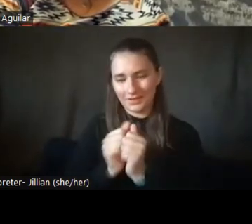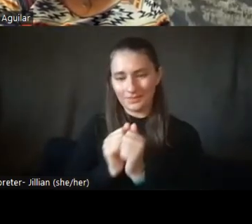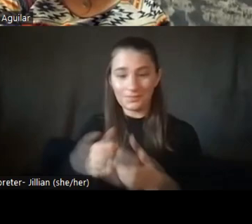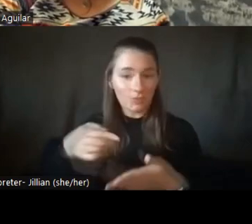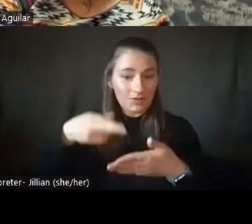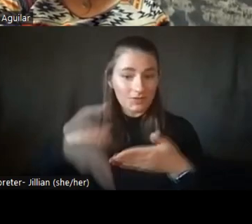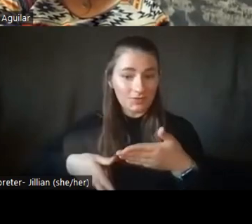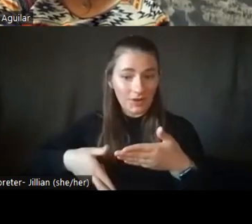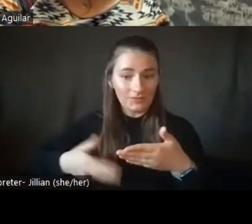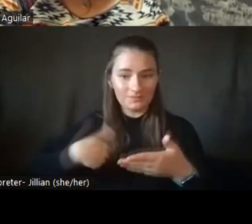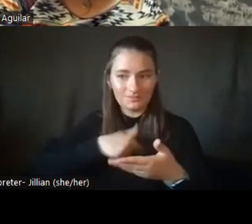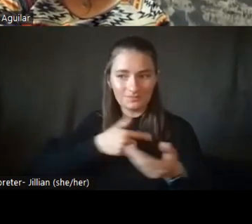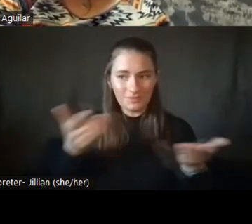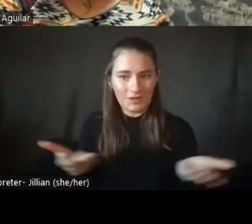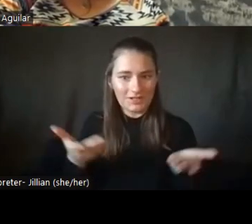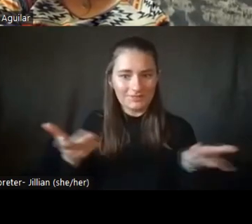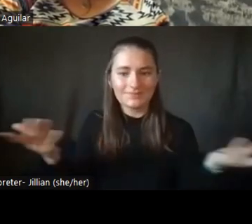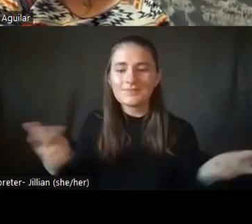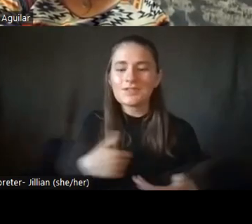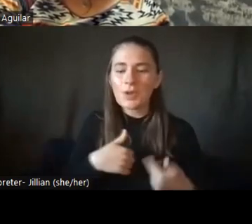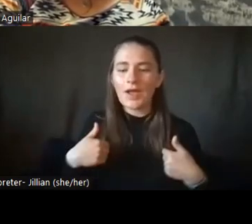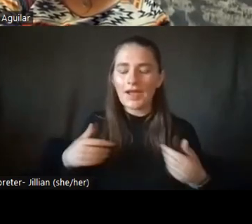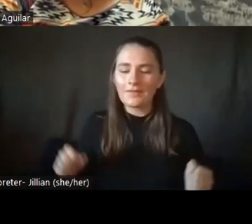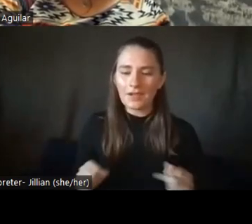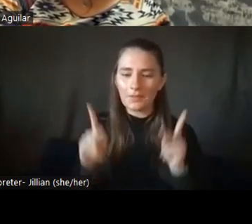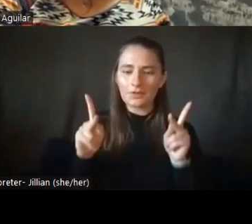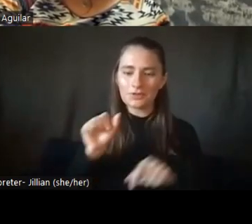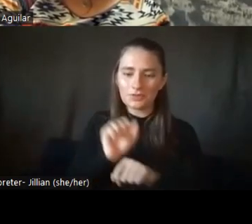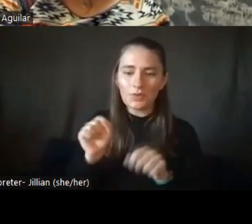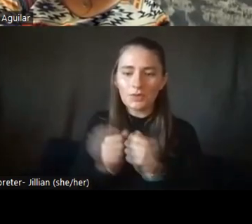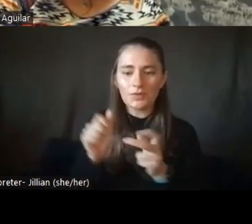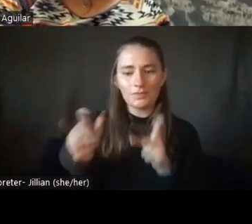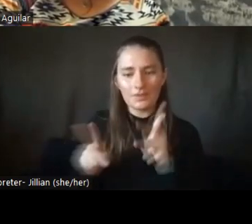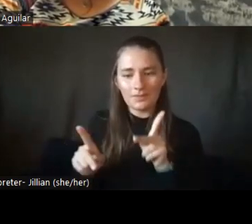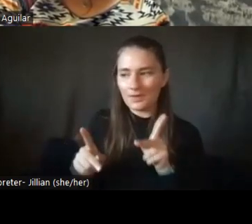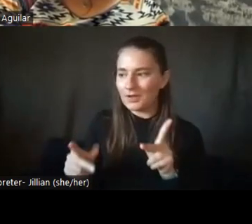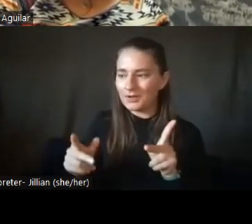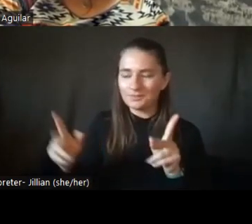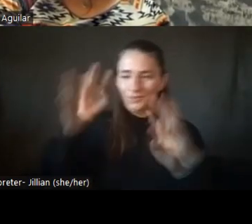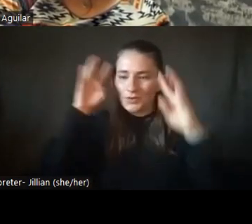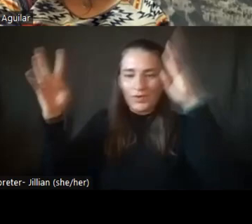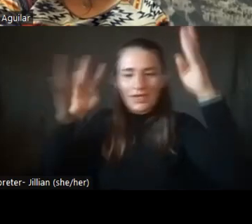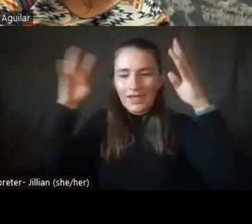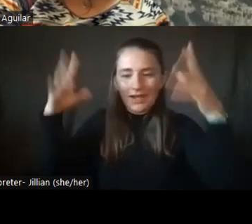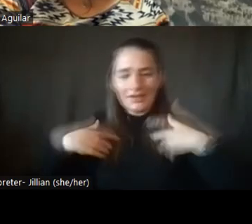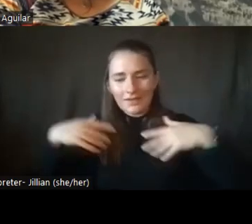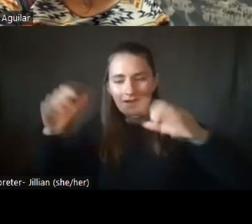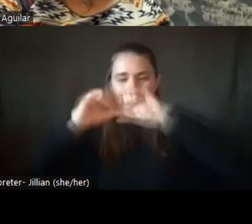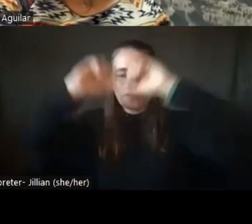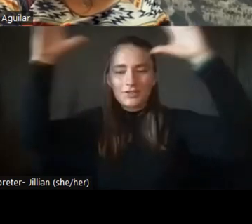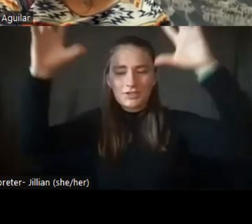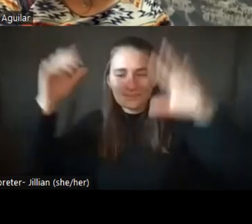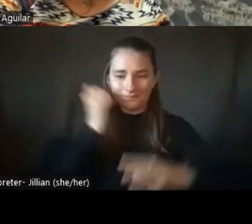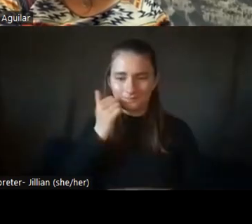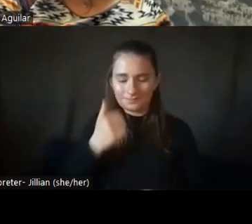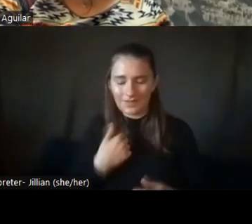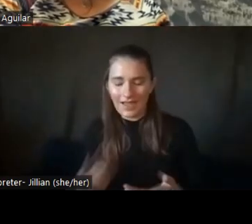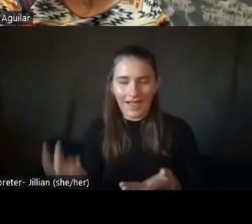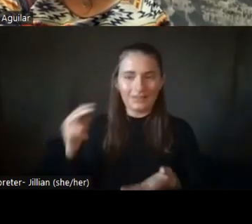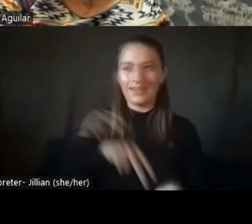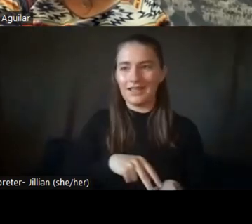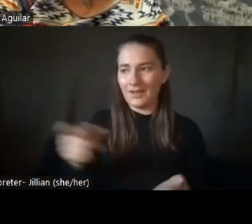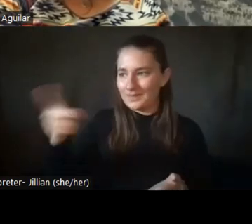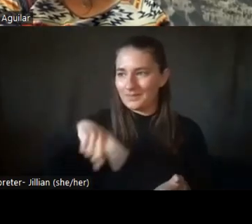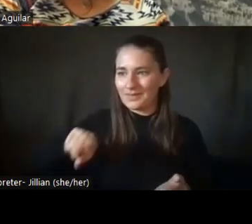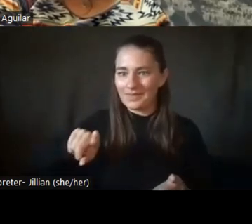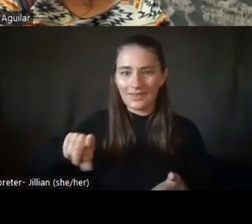just, I just have the opportunity to work with people who have vision, who are creative and really every day I wake up, they have great ideas. And so it forces